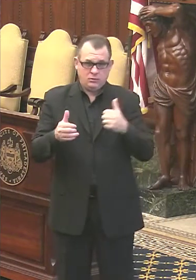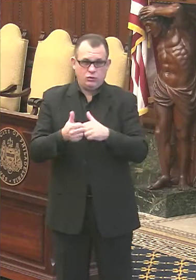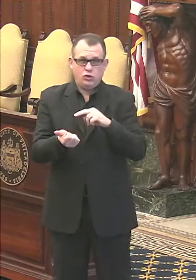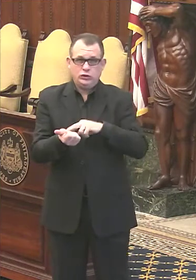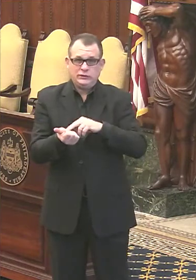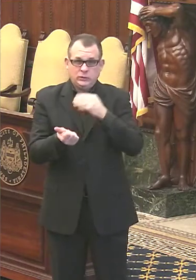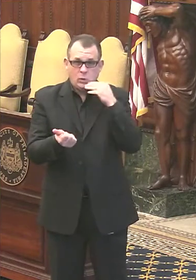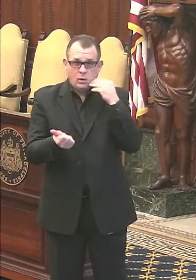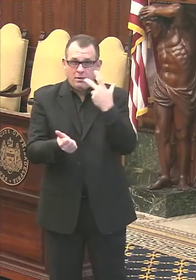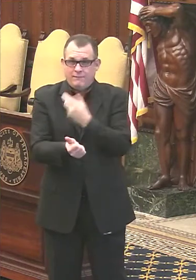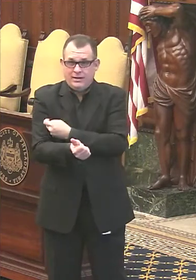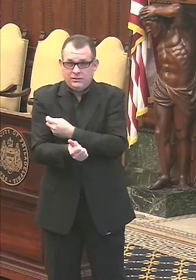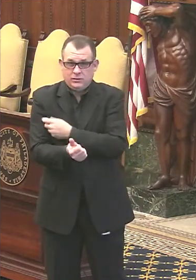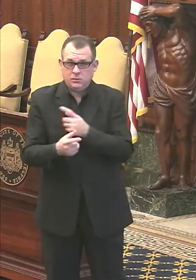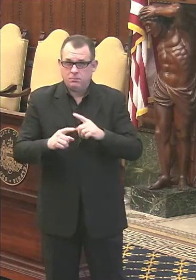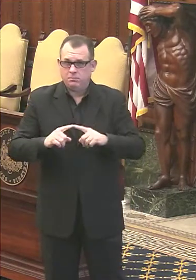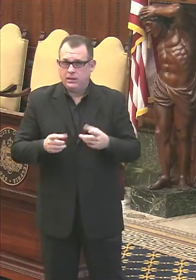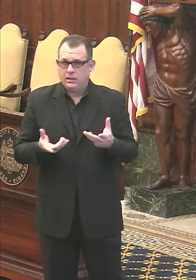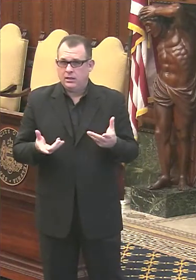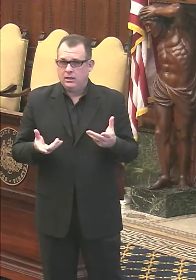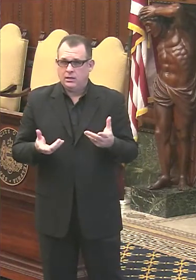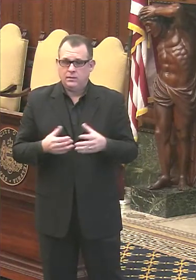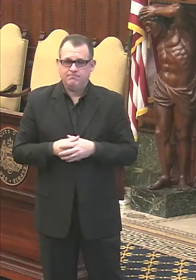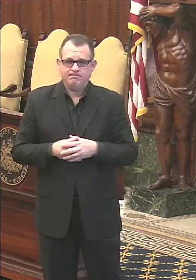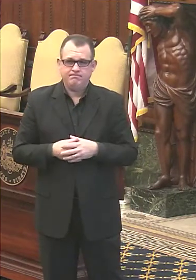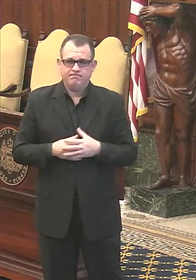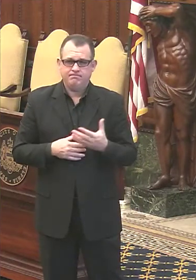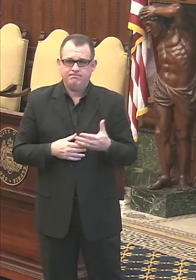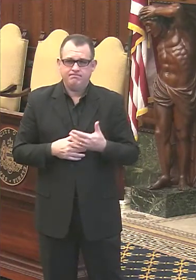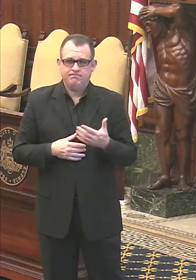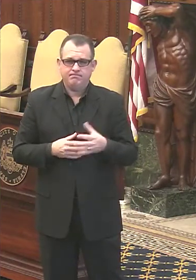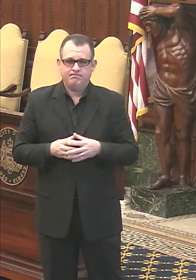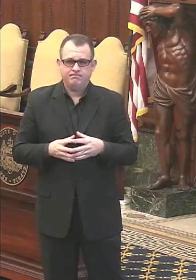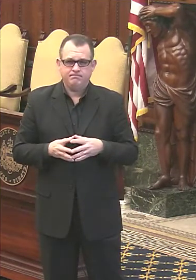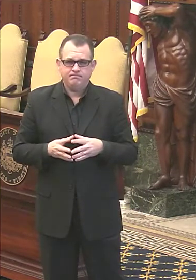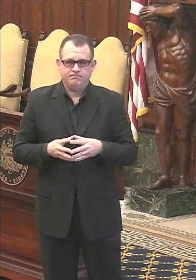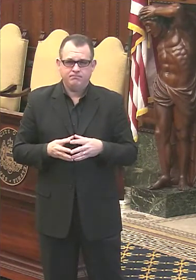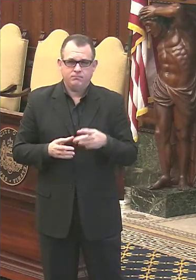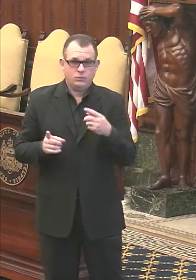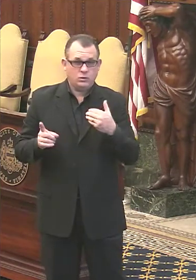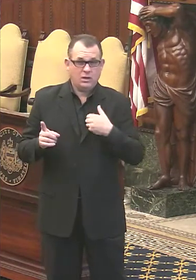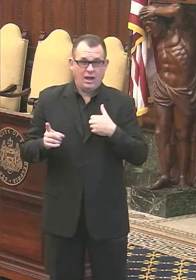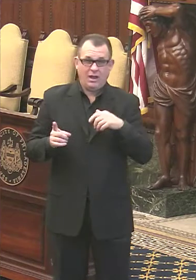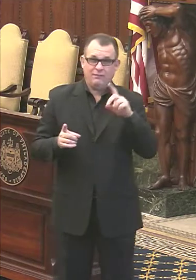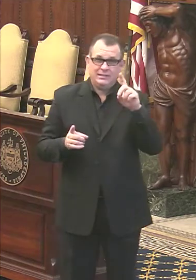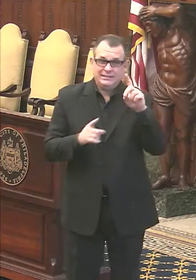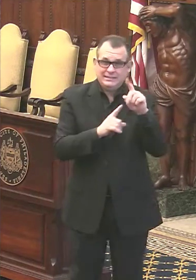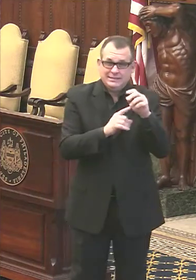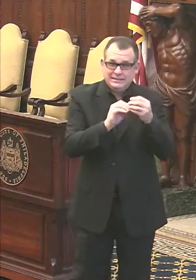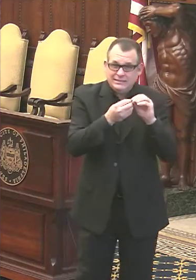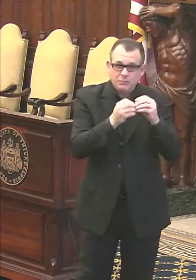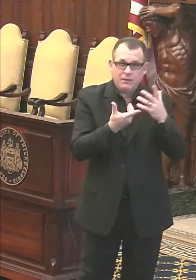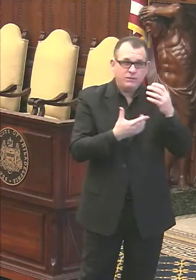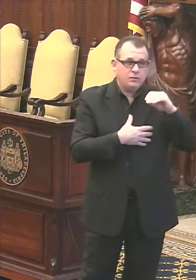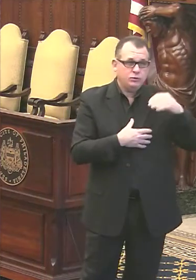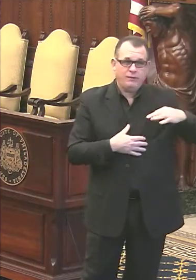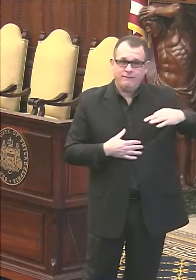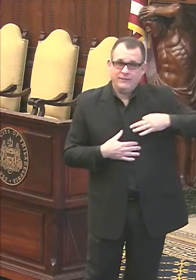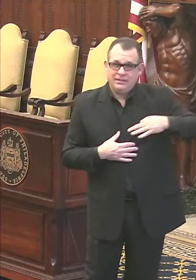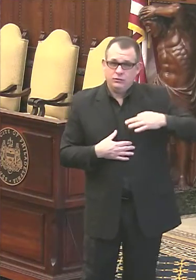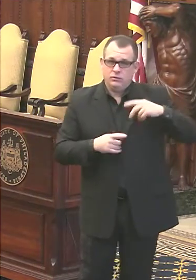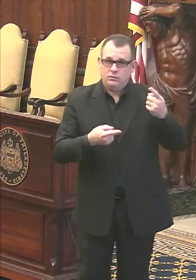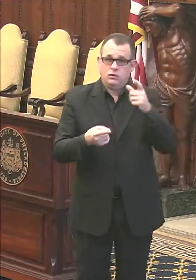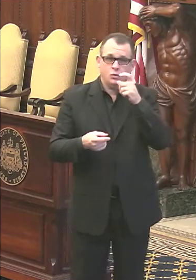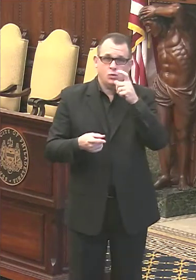but I'm interested if, um, you have, data on the percentage of eligible people so far who have